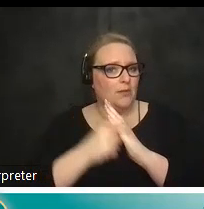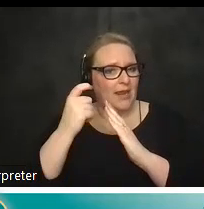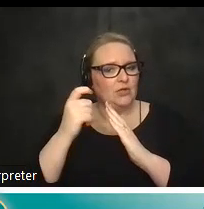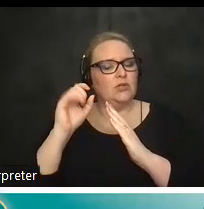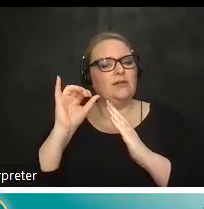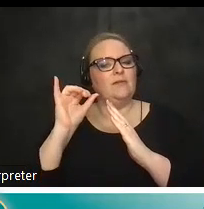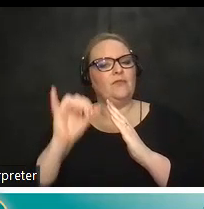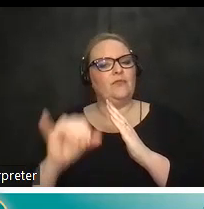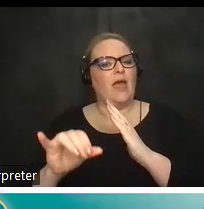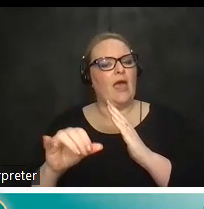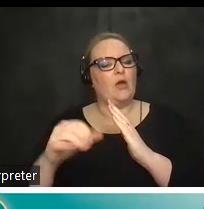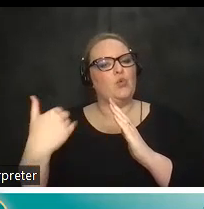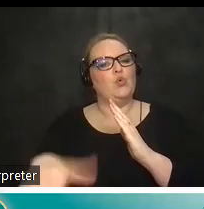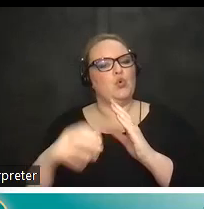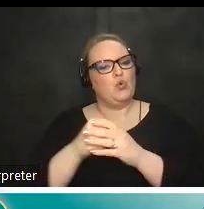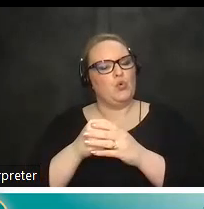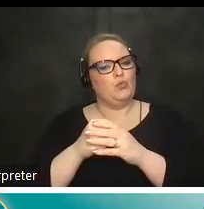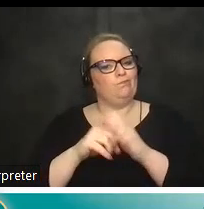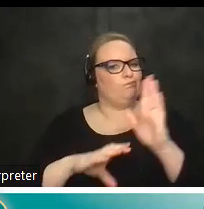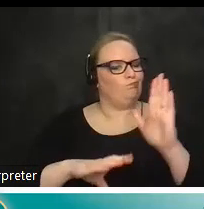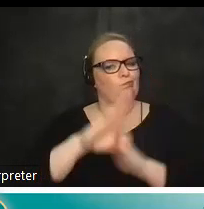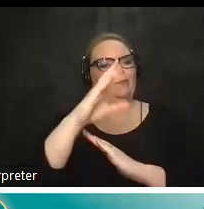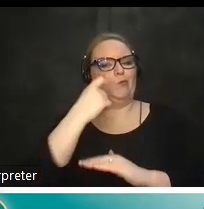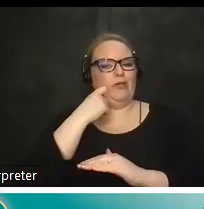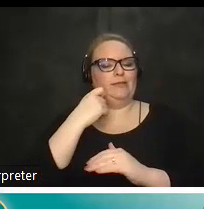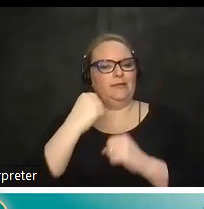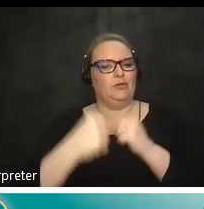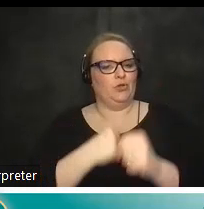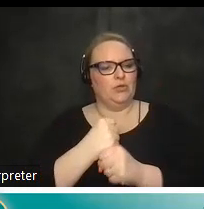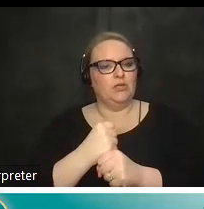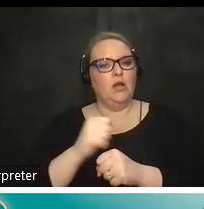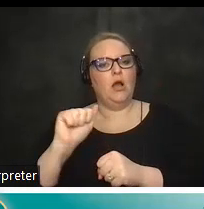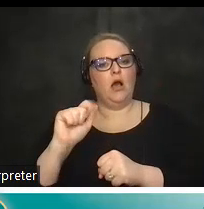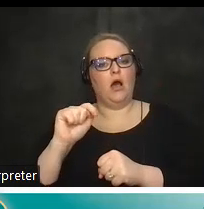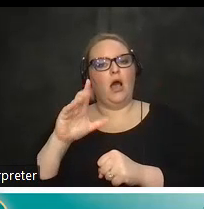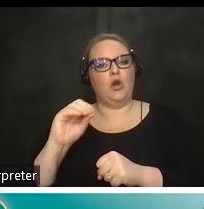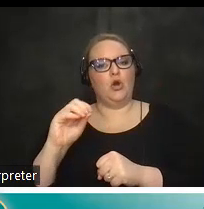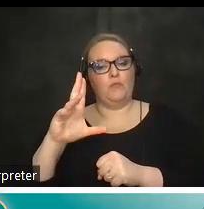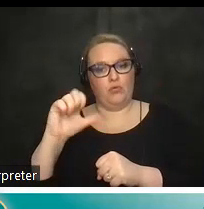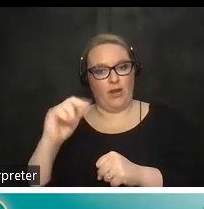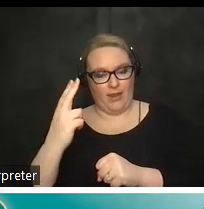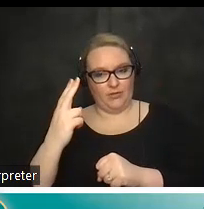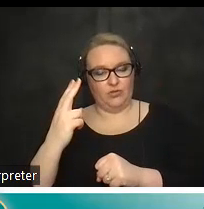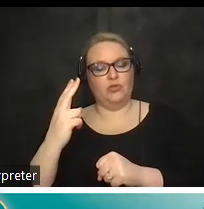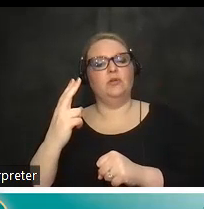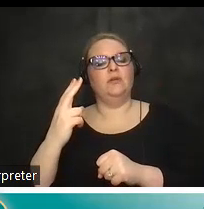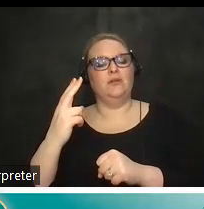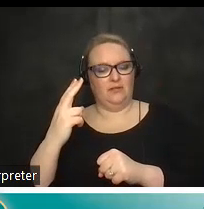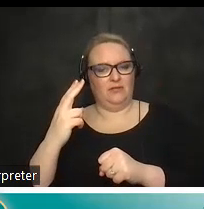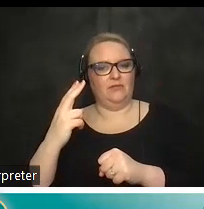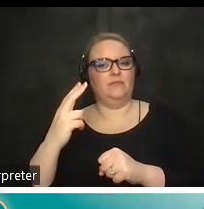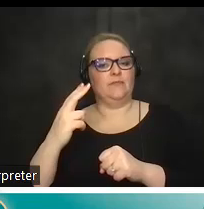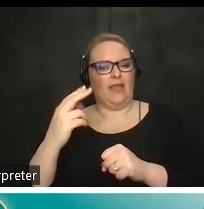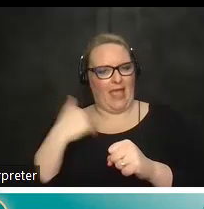that's seen a ton of growth in recent years um so much so that the auto branch of the tetra society now has a working group